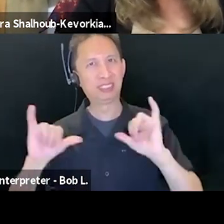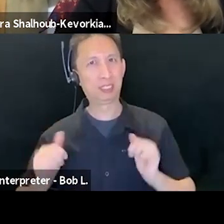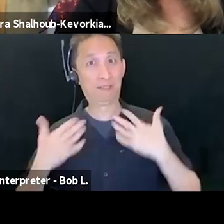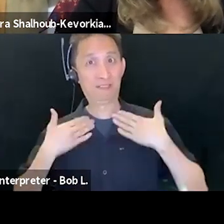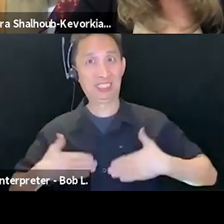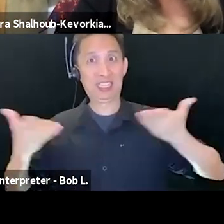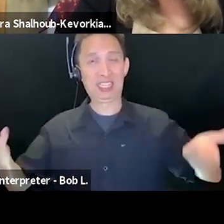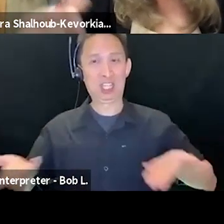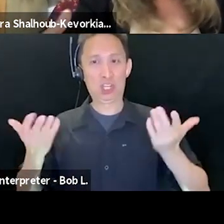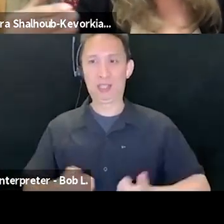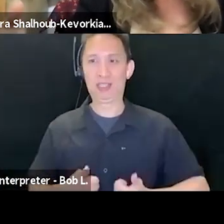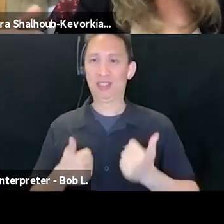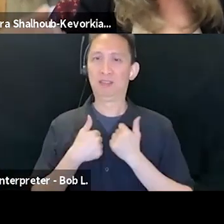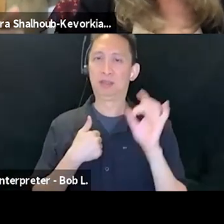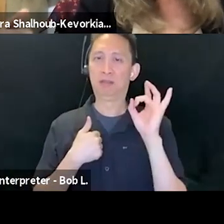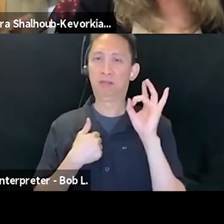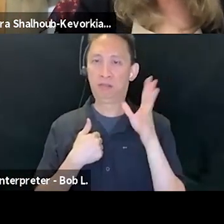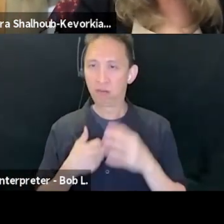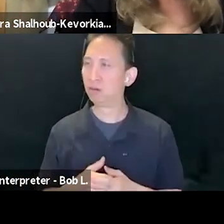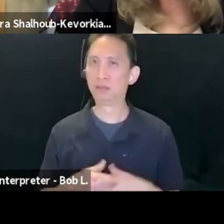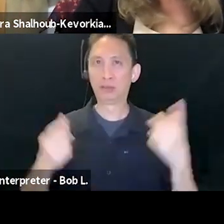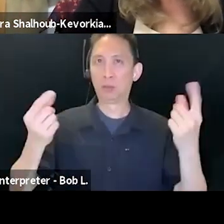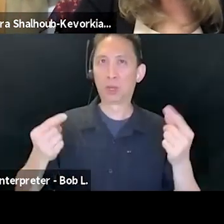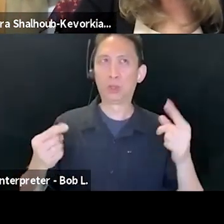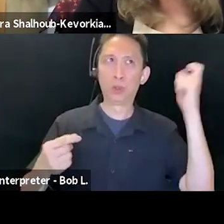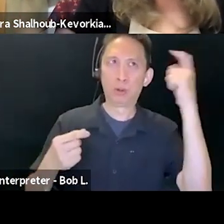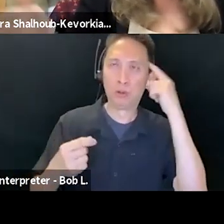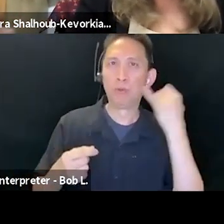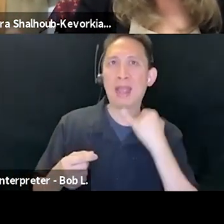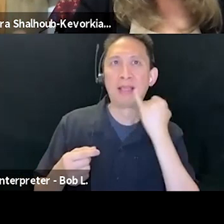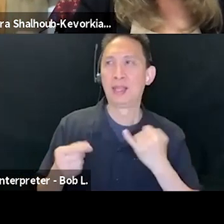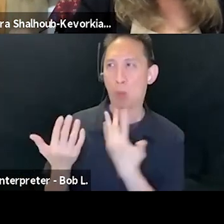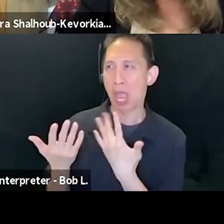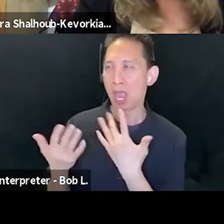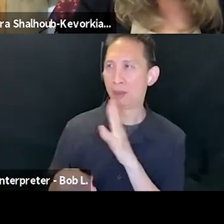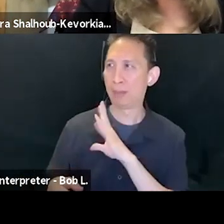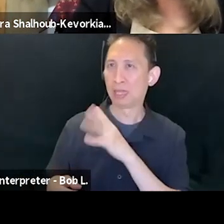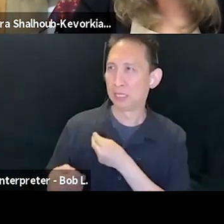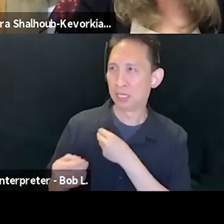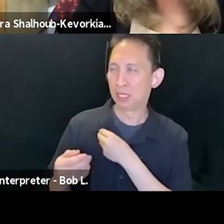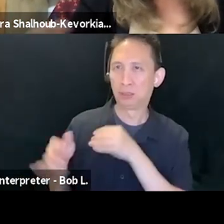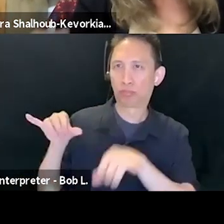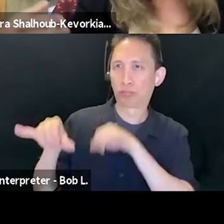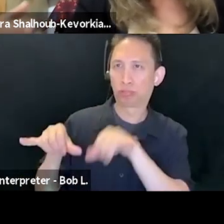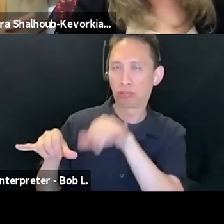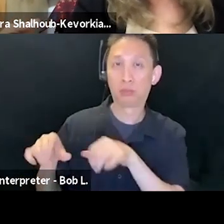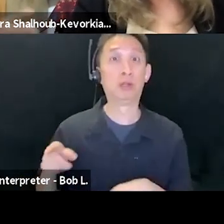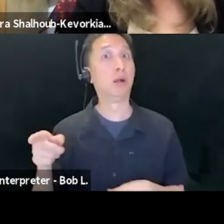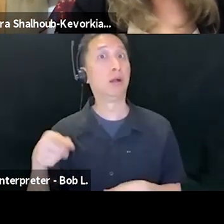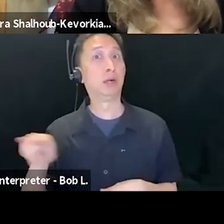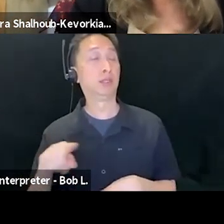our uprooting as the only mode of maintaining the settler state. When Palestinians refuse and resist, Israel